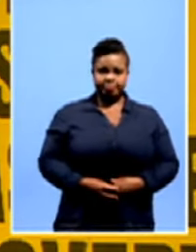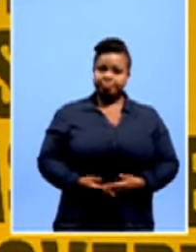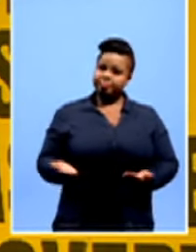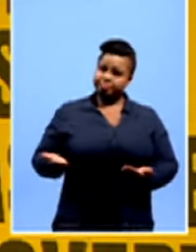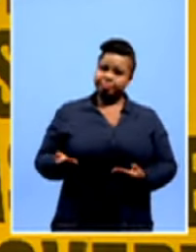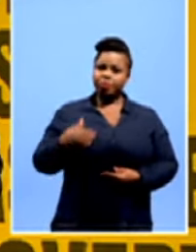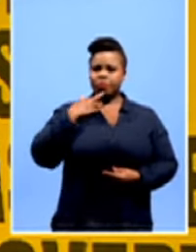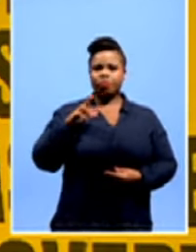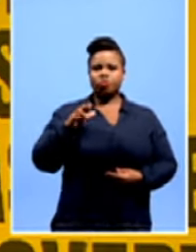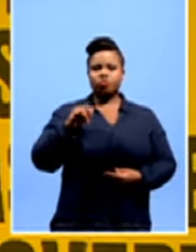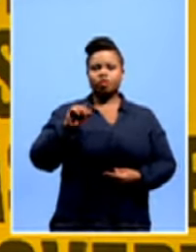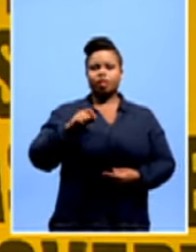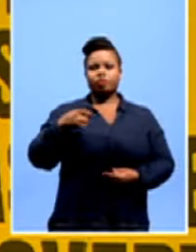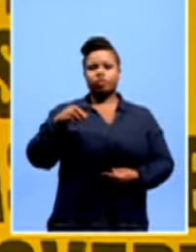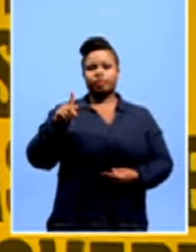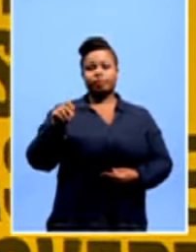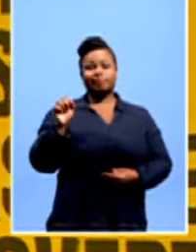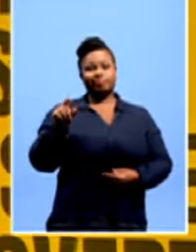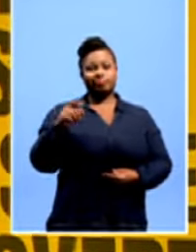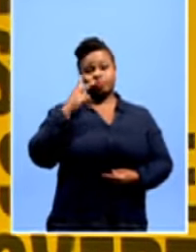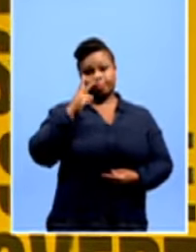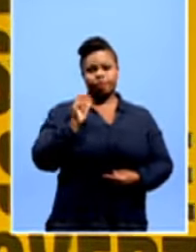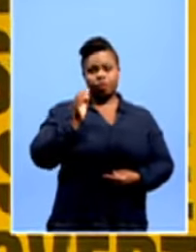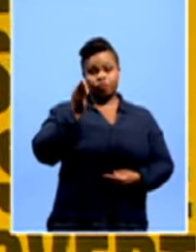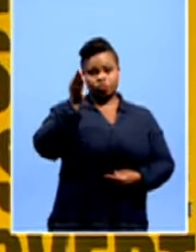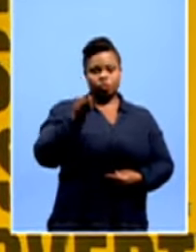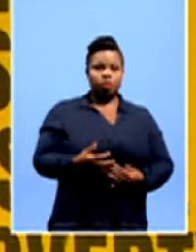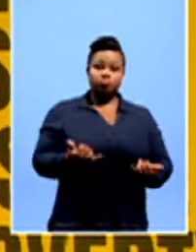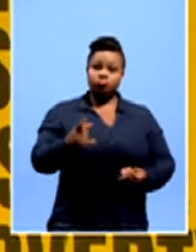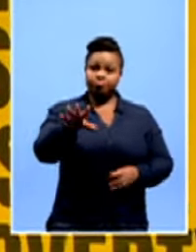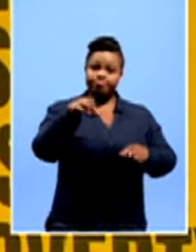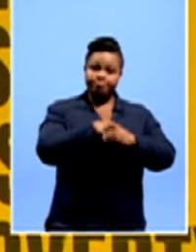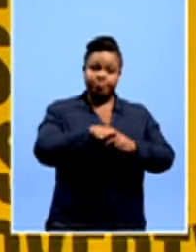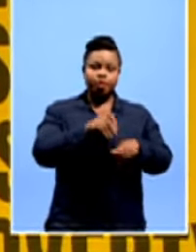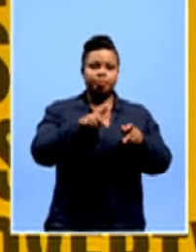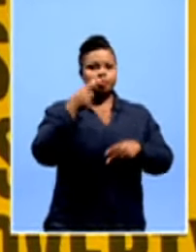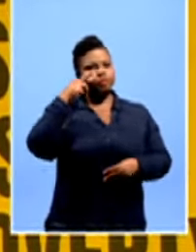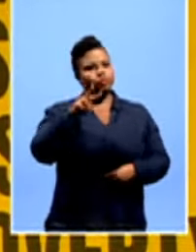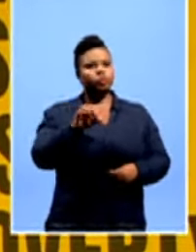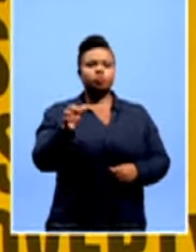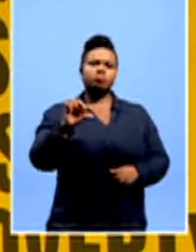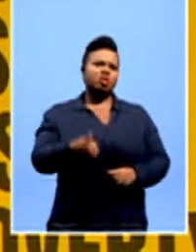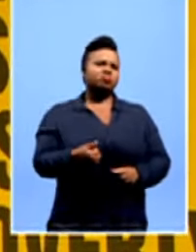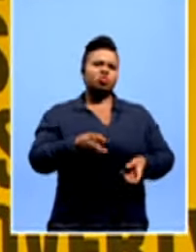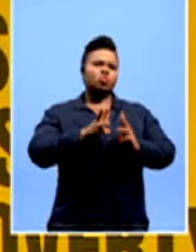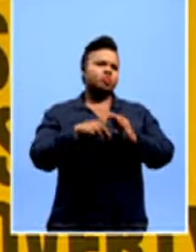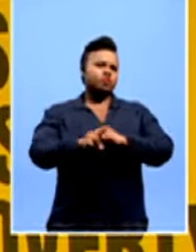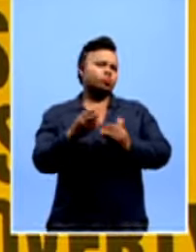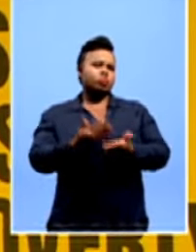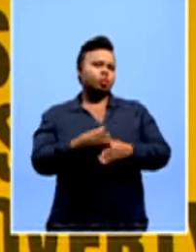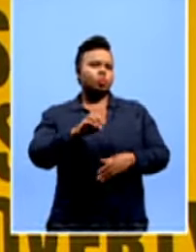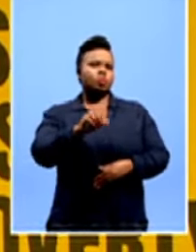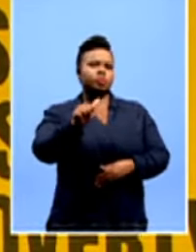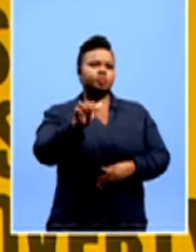Riza Hendricks, now that's a player to watch out for, for the future. Now, if you want to be part of the People's View in our next show, simply send us a WhatsApp video,